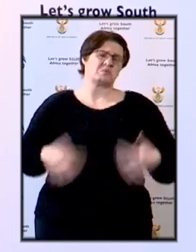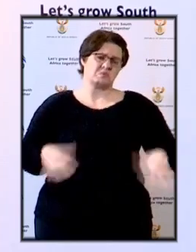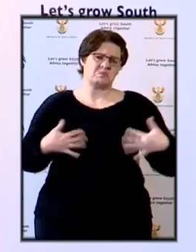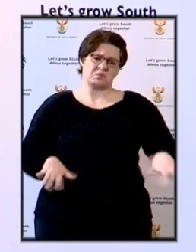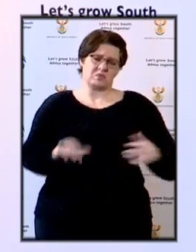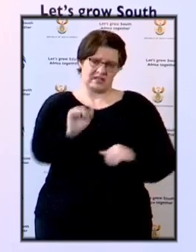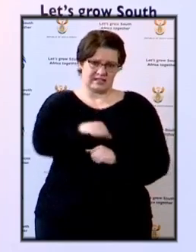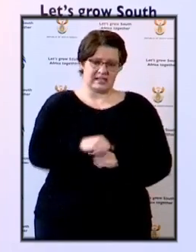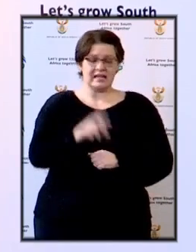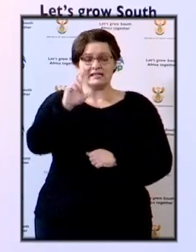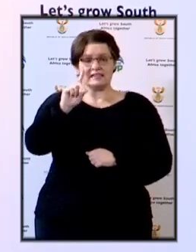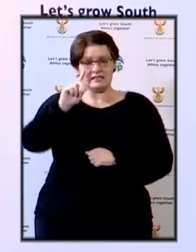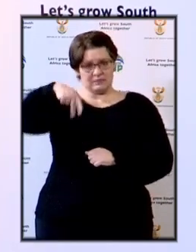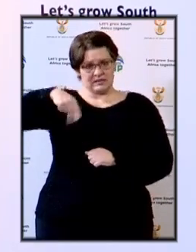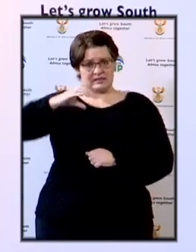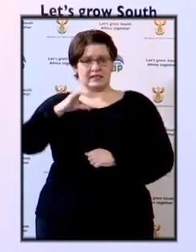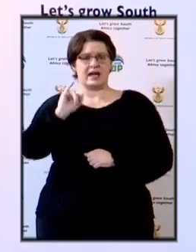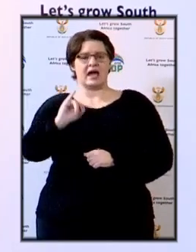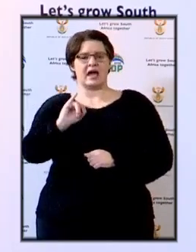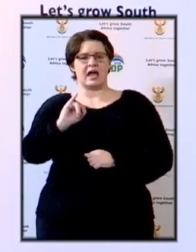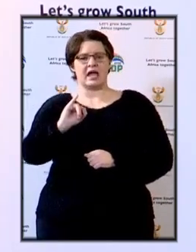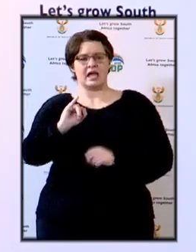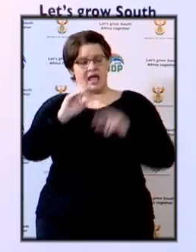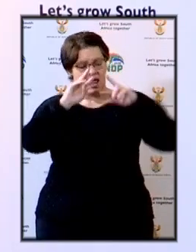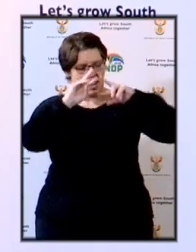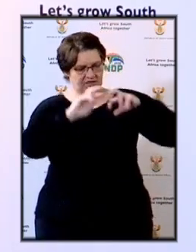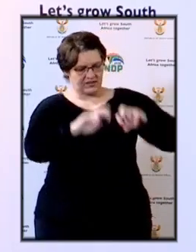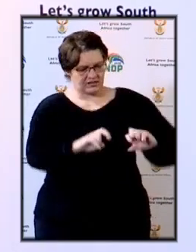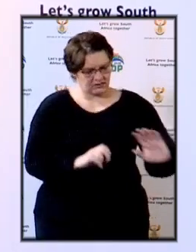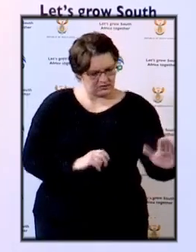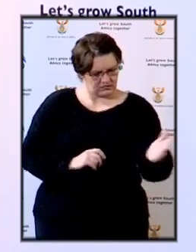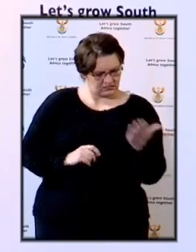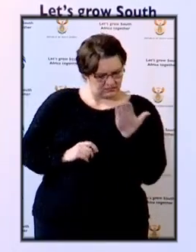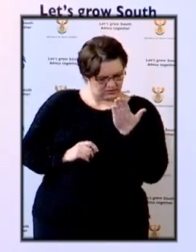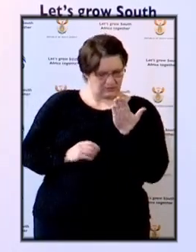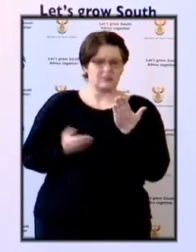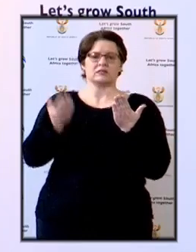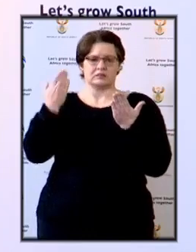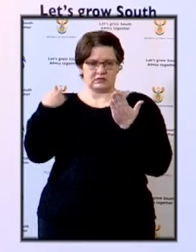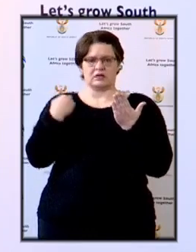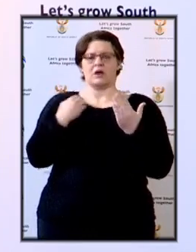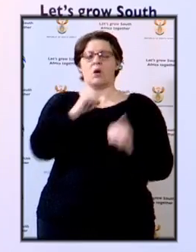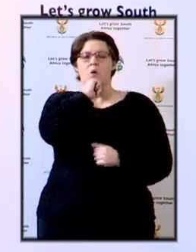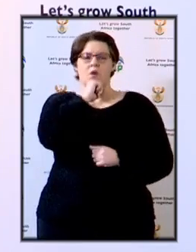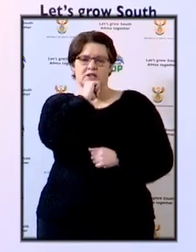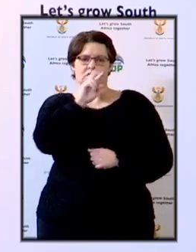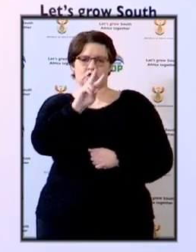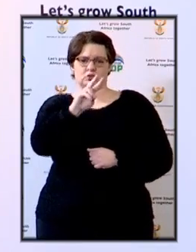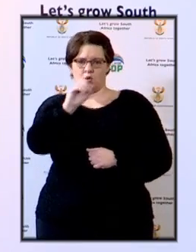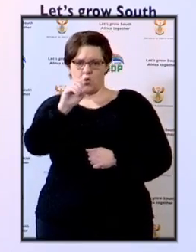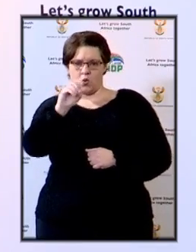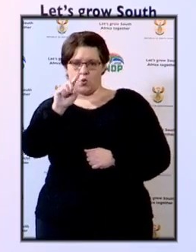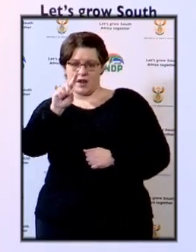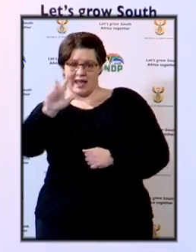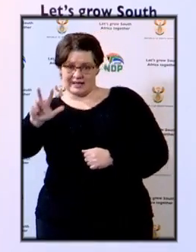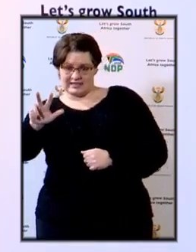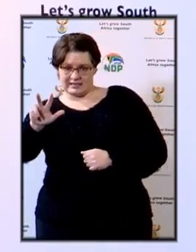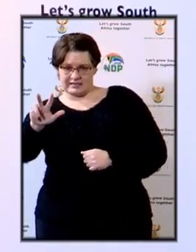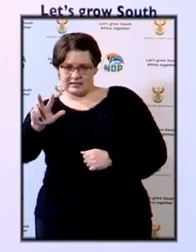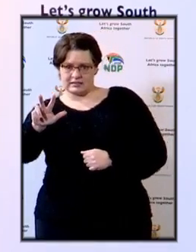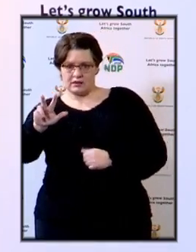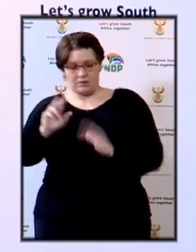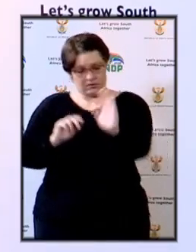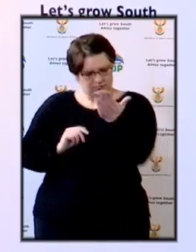The DPCI received this investigation during August 2018, as indicated, and